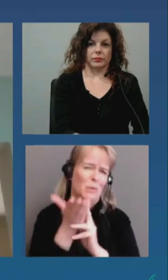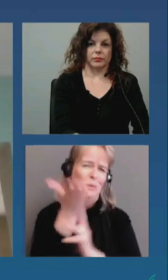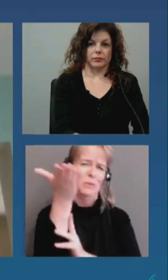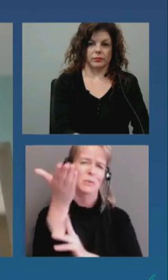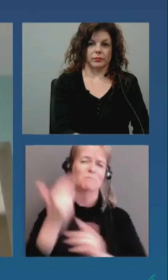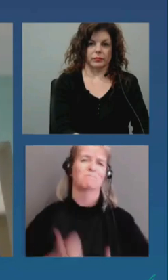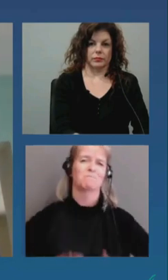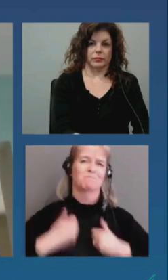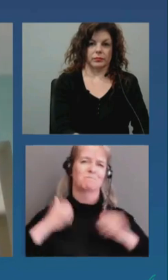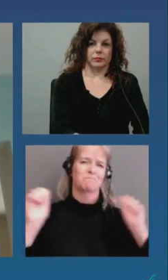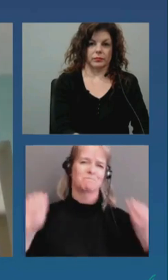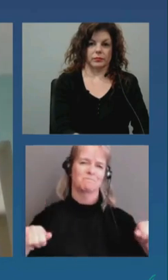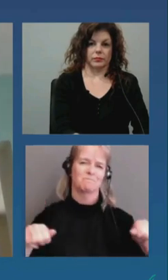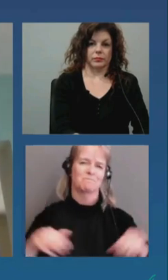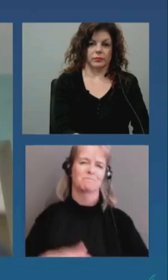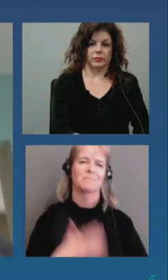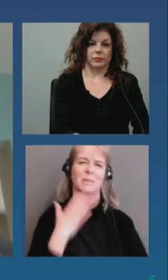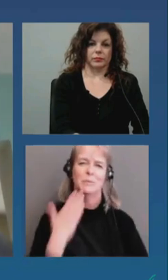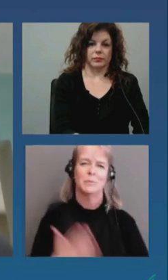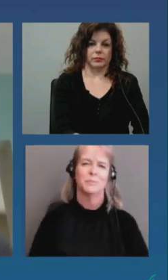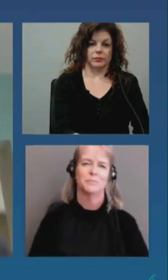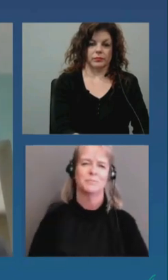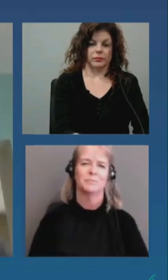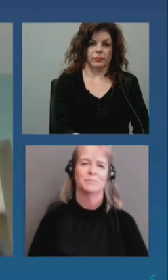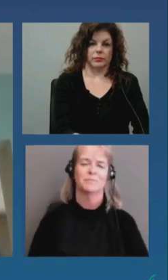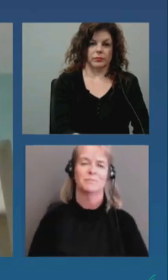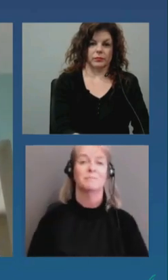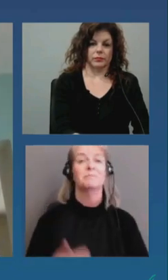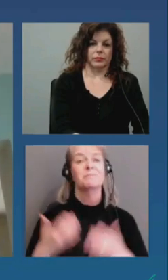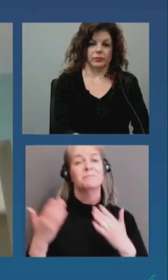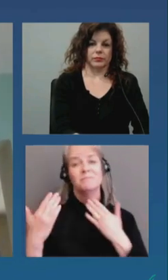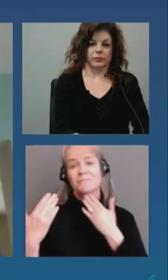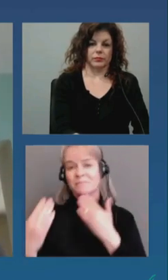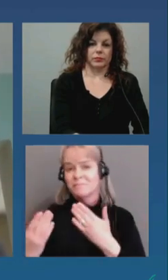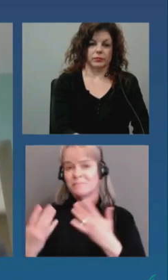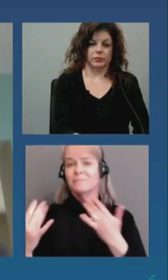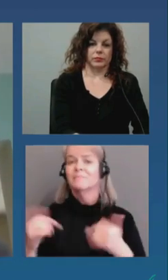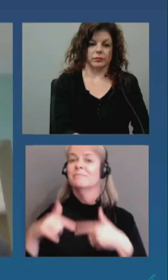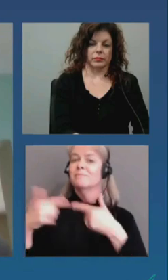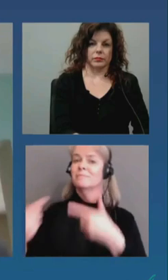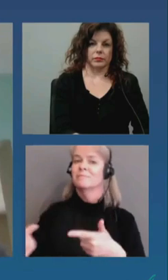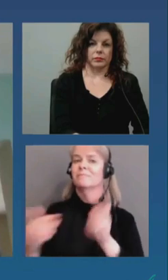Thank you very much, Councillor Eglai. We will now be hearing from Dr. Vera Etches.